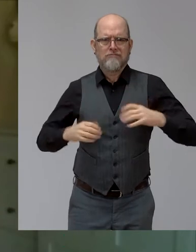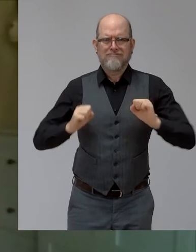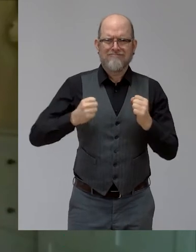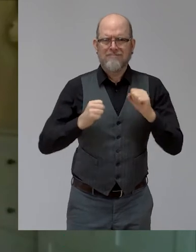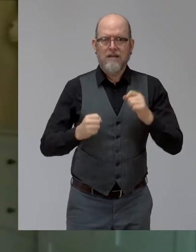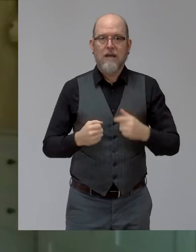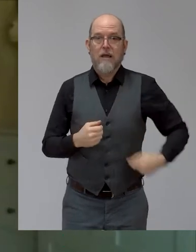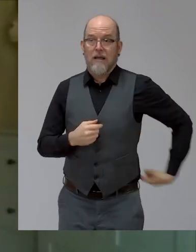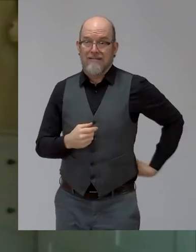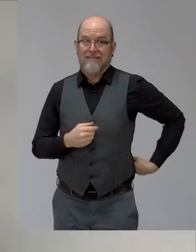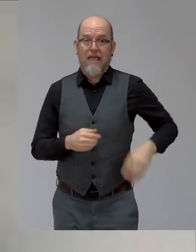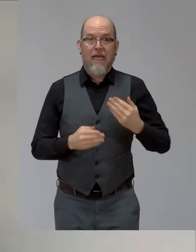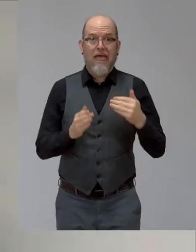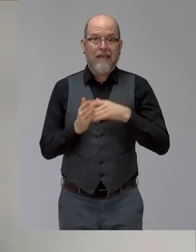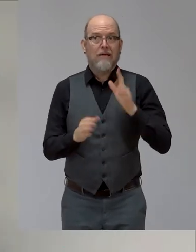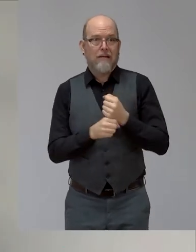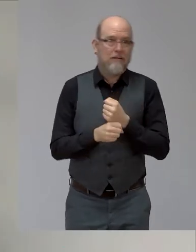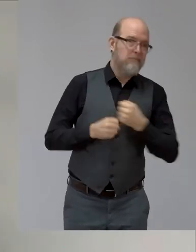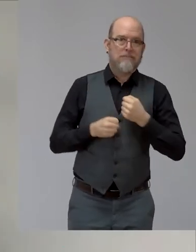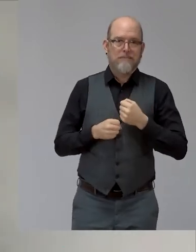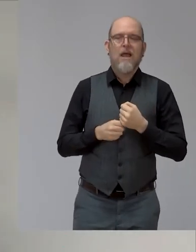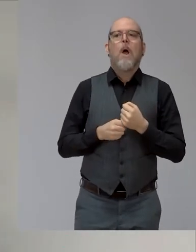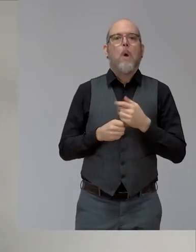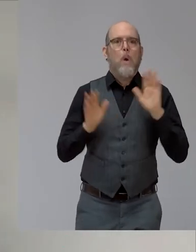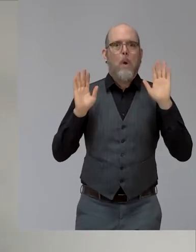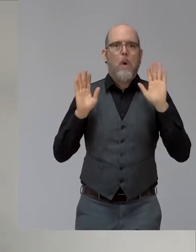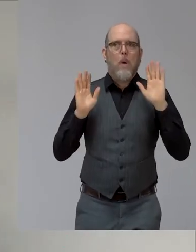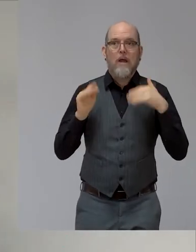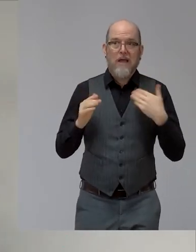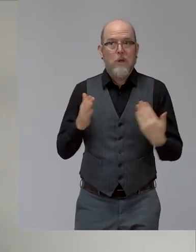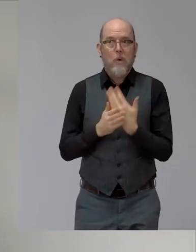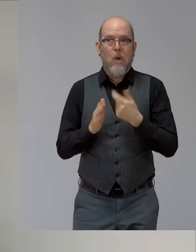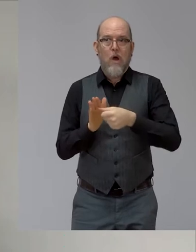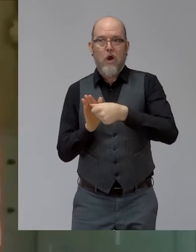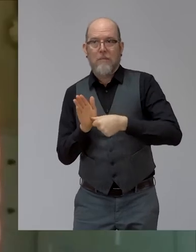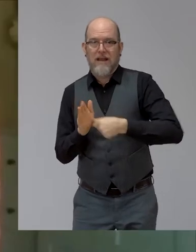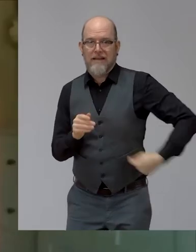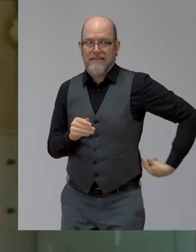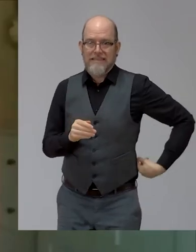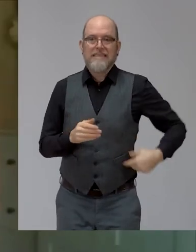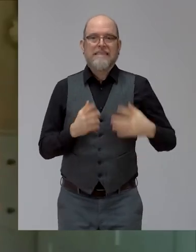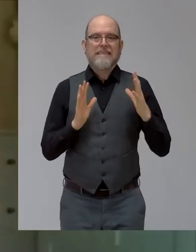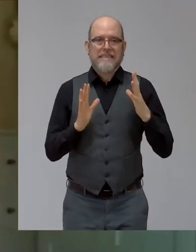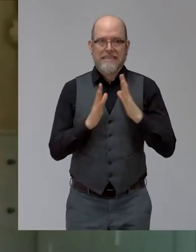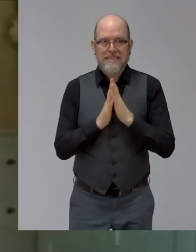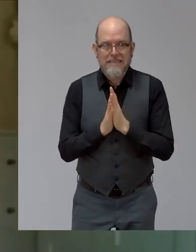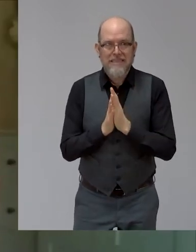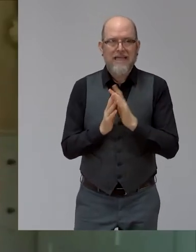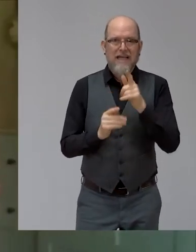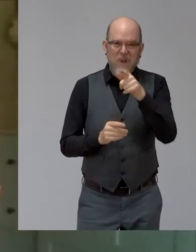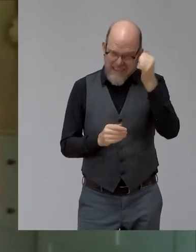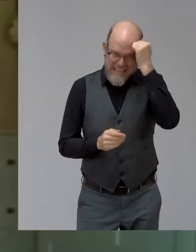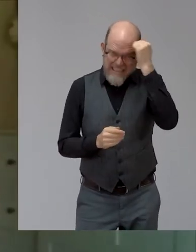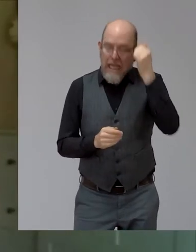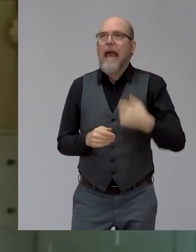replaced. Right. You're stubborn. I'm guessing. Sorry. And you're a stubborn person. Pretty stubborn, I suppose. I mean, you know, I was, I was